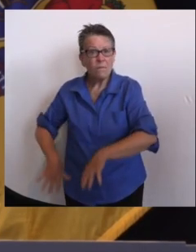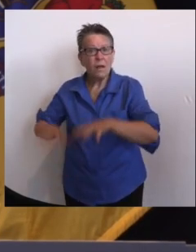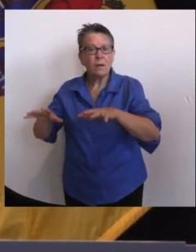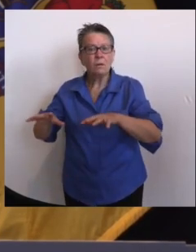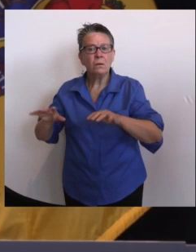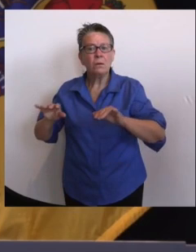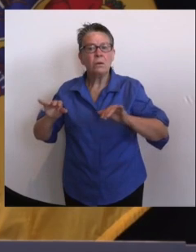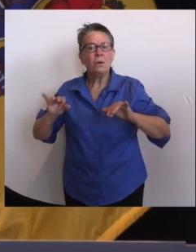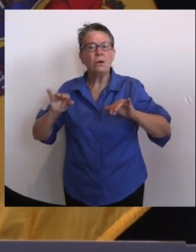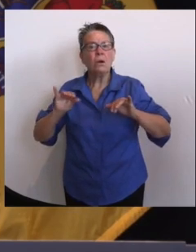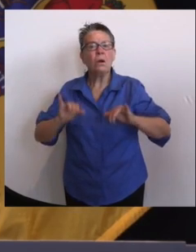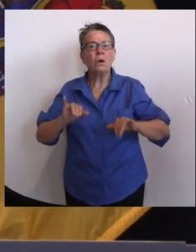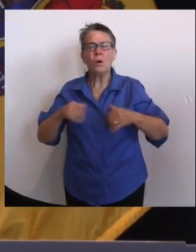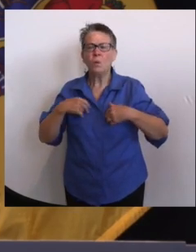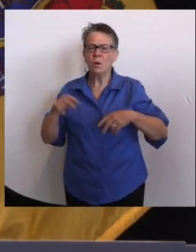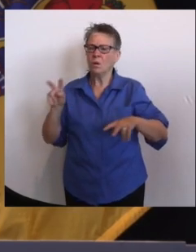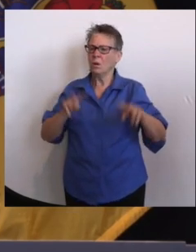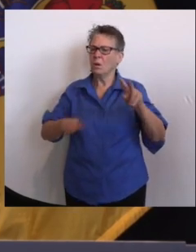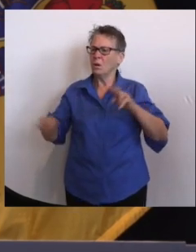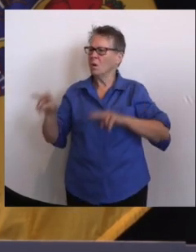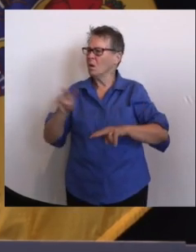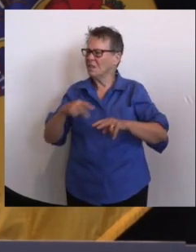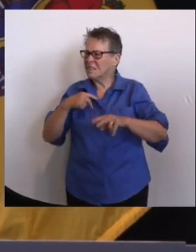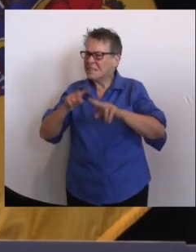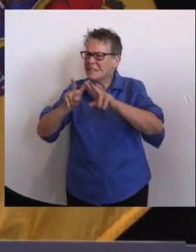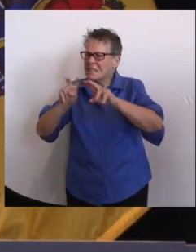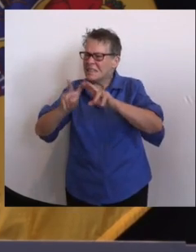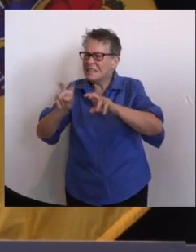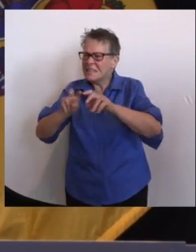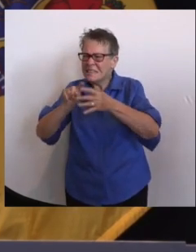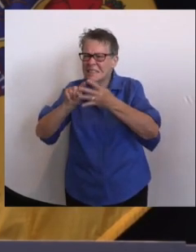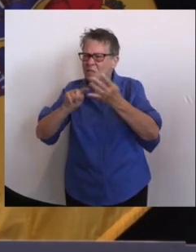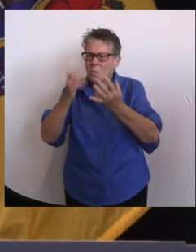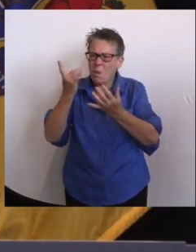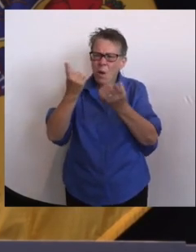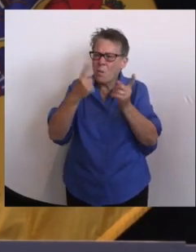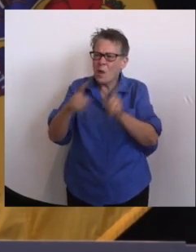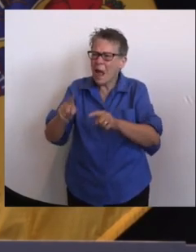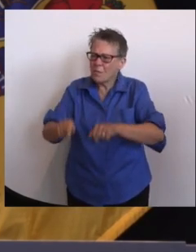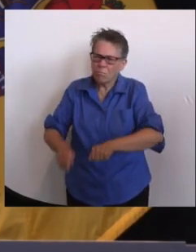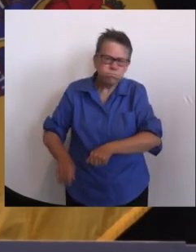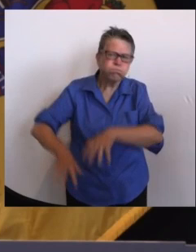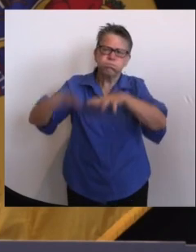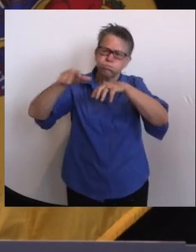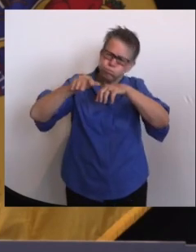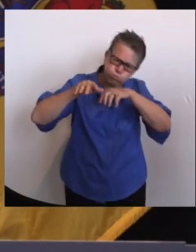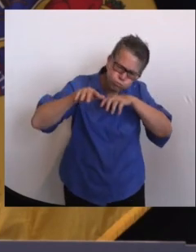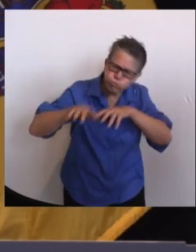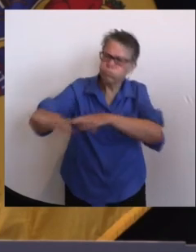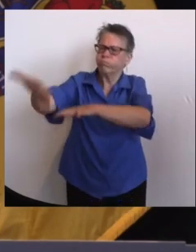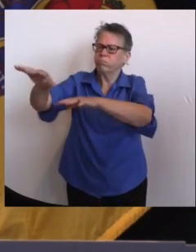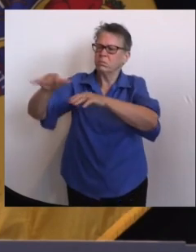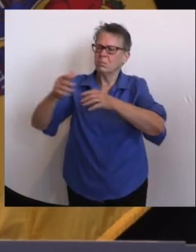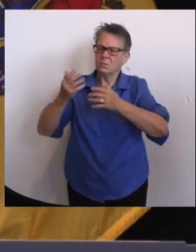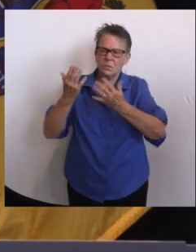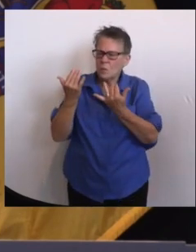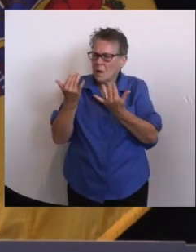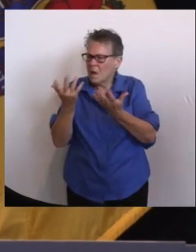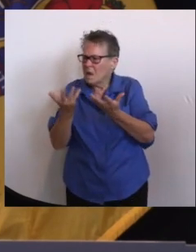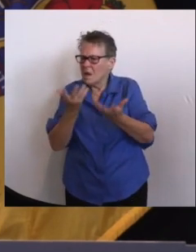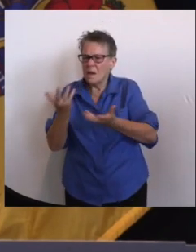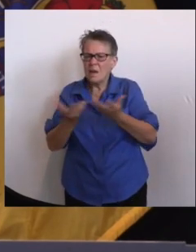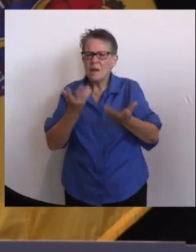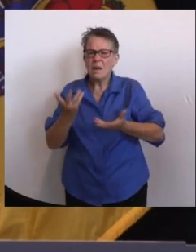including what folks have called a little bit. And by the way, this is not their fault. I'd be in the same boat. So this is not, this is just a